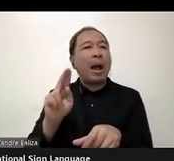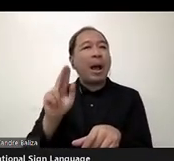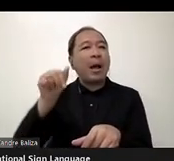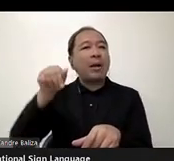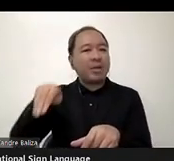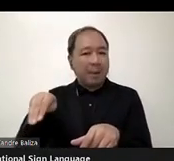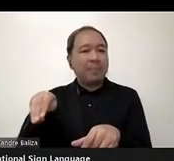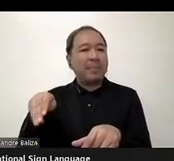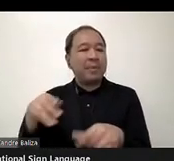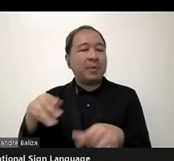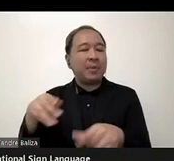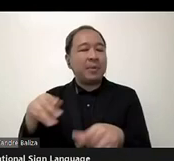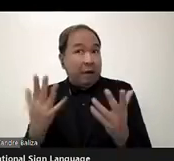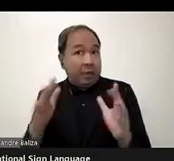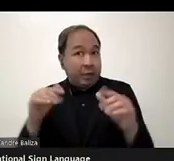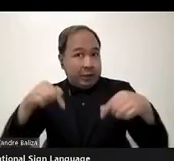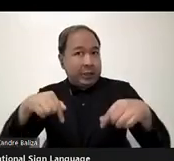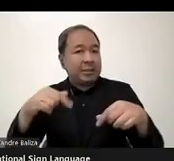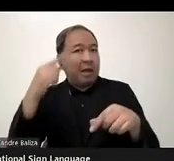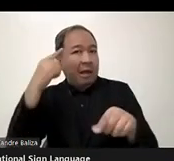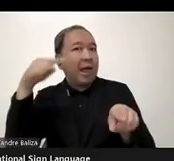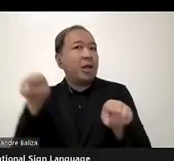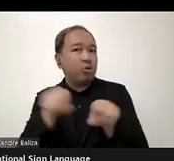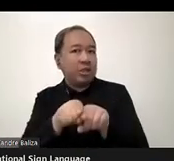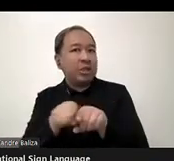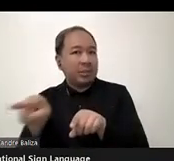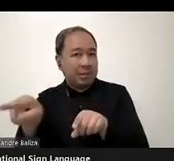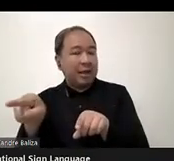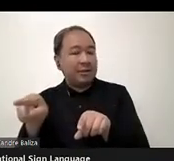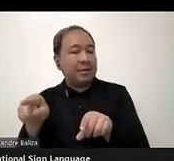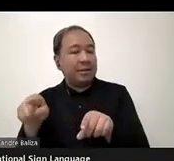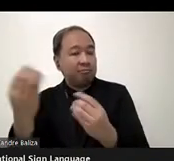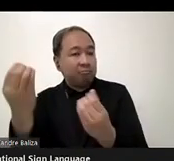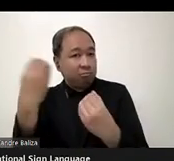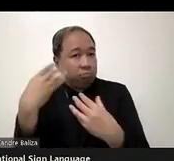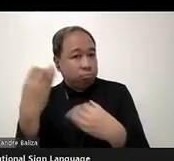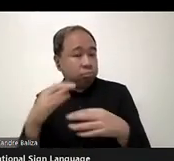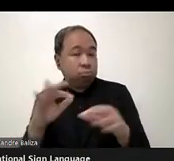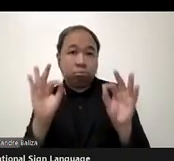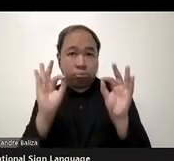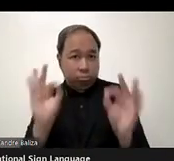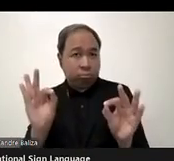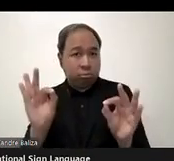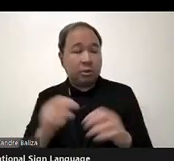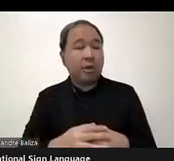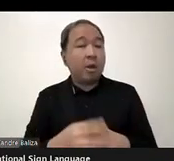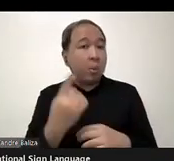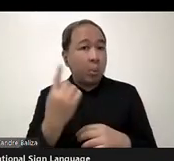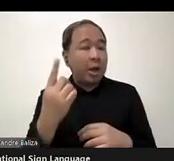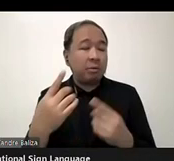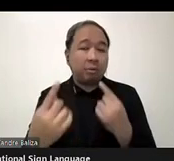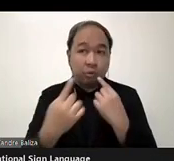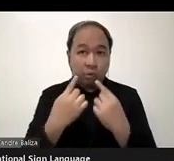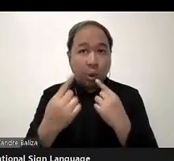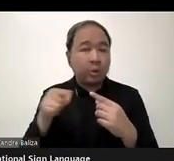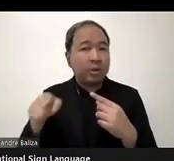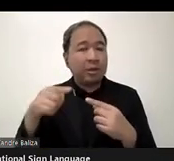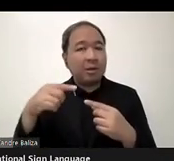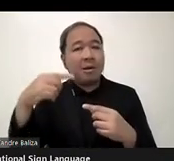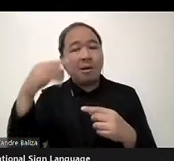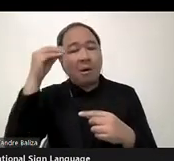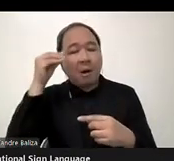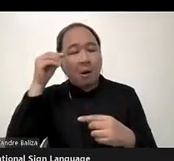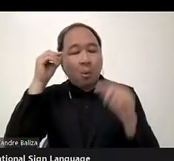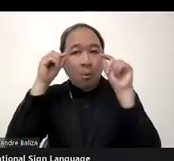I'd like to agree with every word we've heard. And one of the things is we're talking about awareness and we're talking